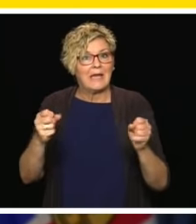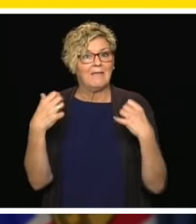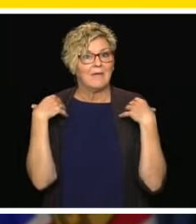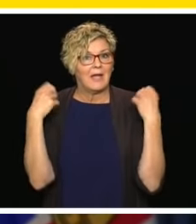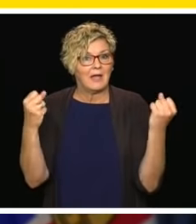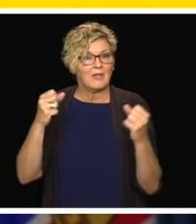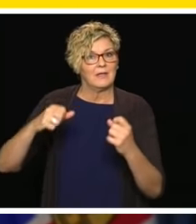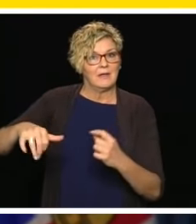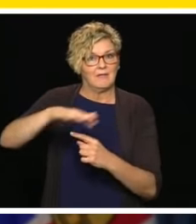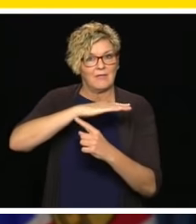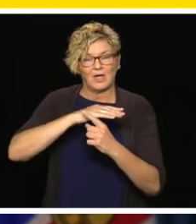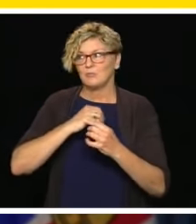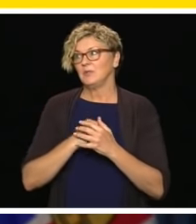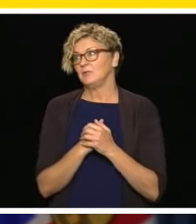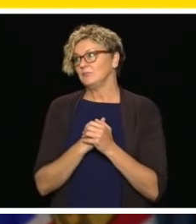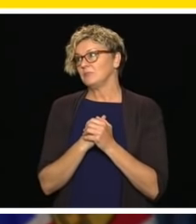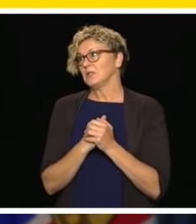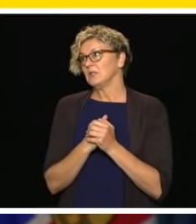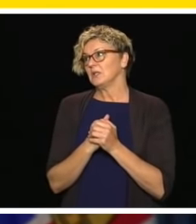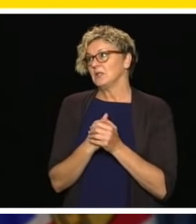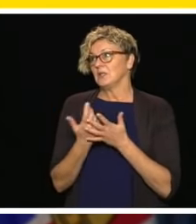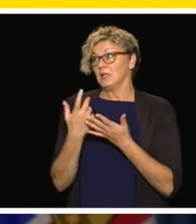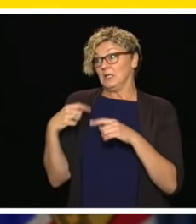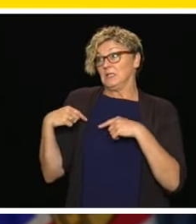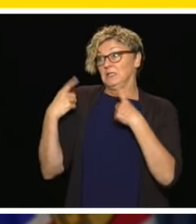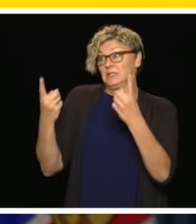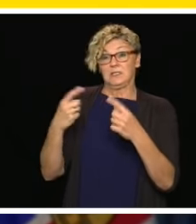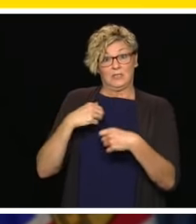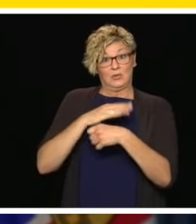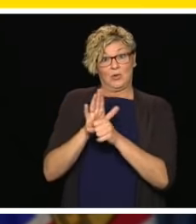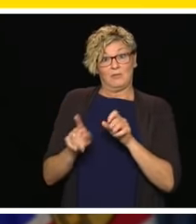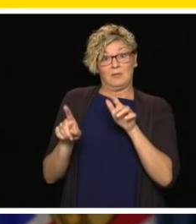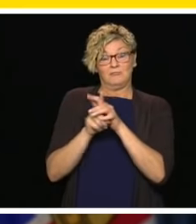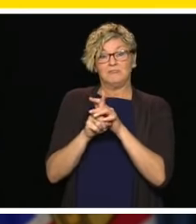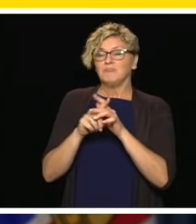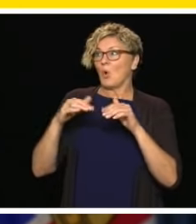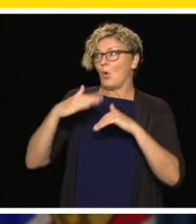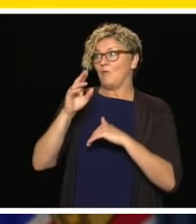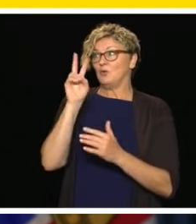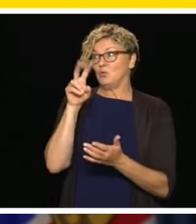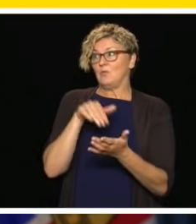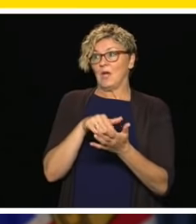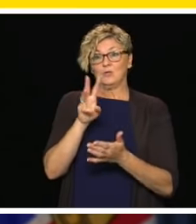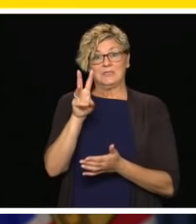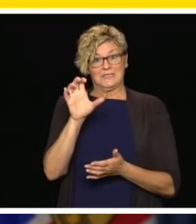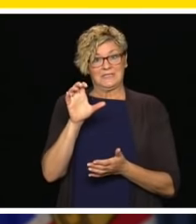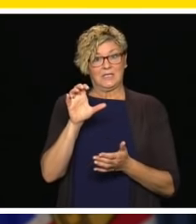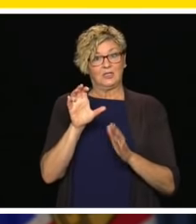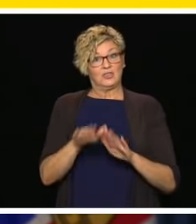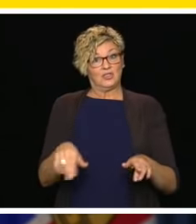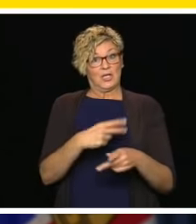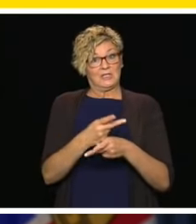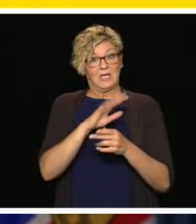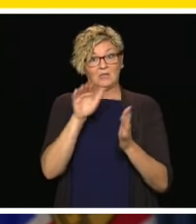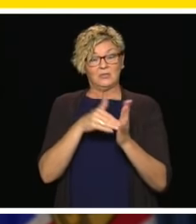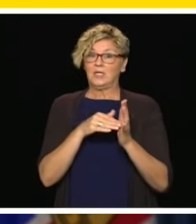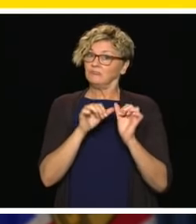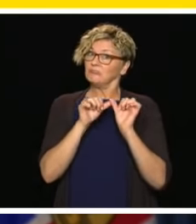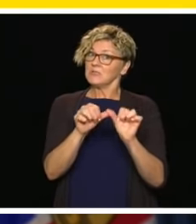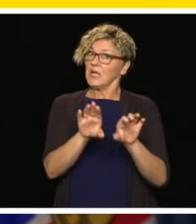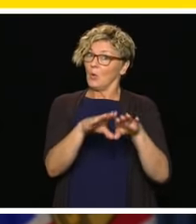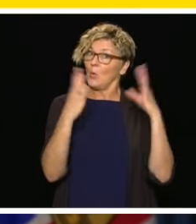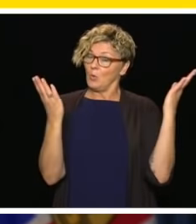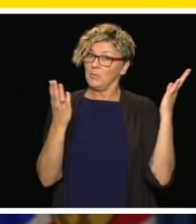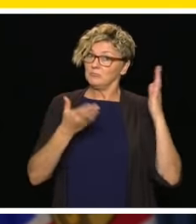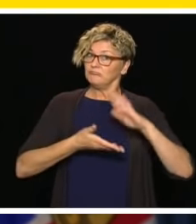there have been more than 2,600 child care centres that have remained open and serving many essential services workers and their